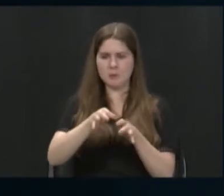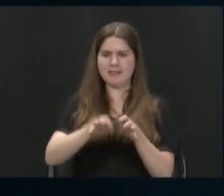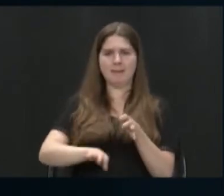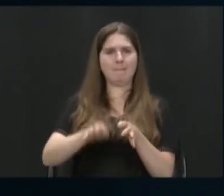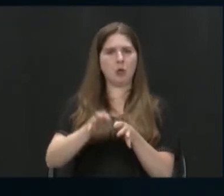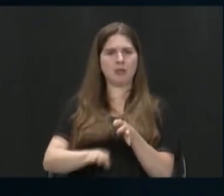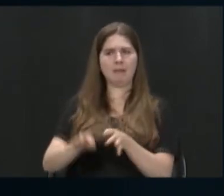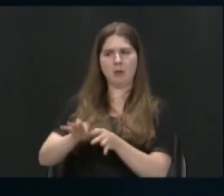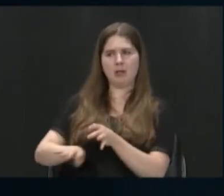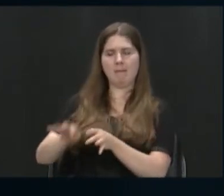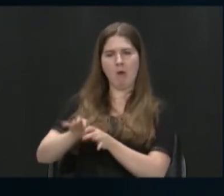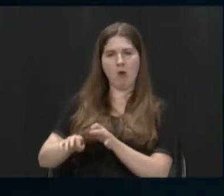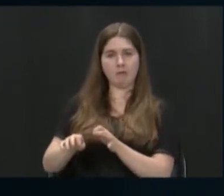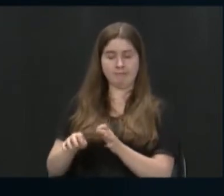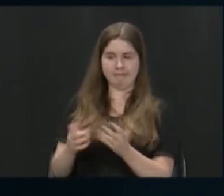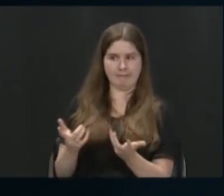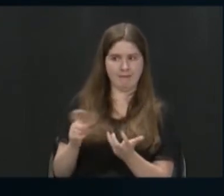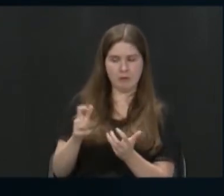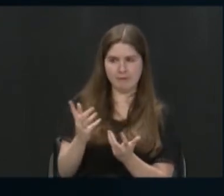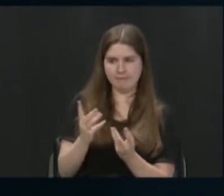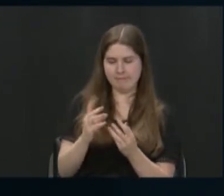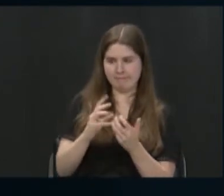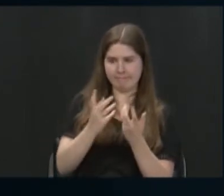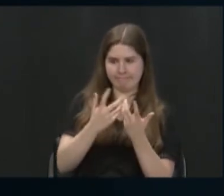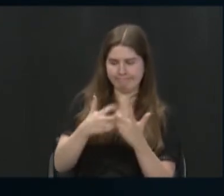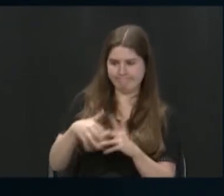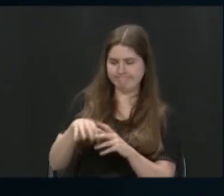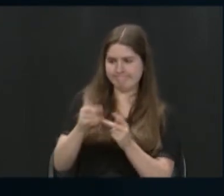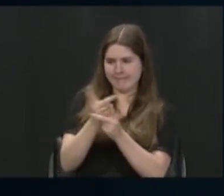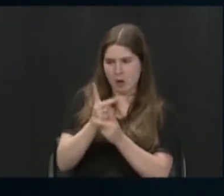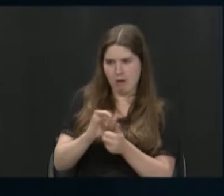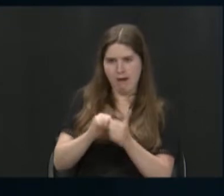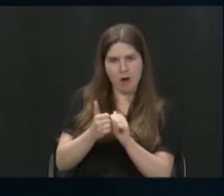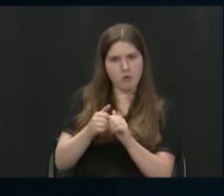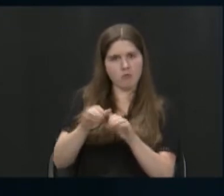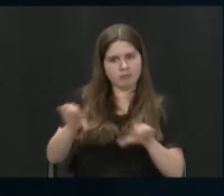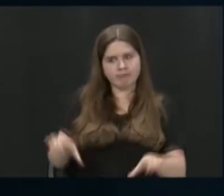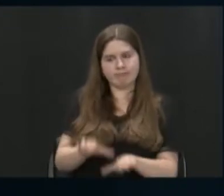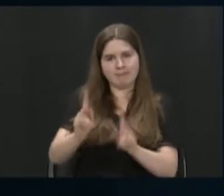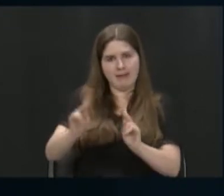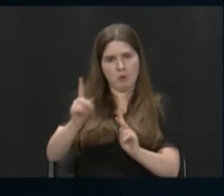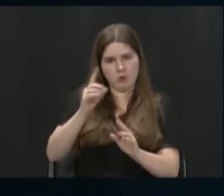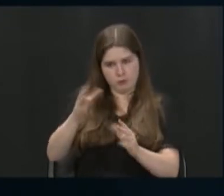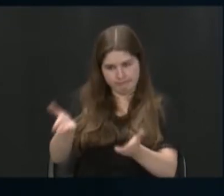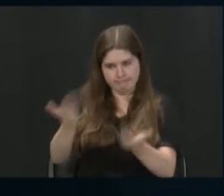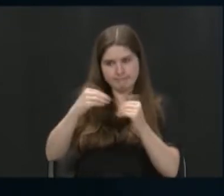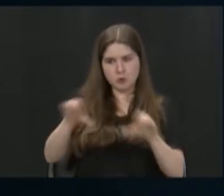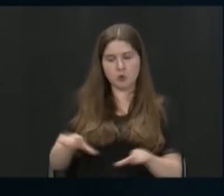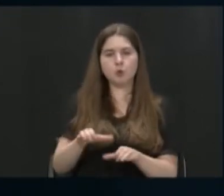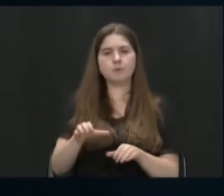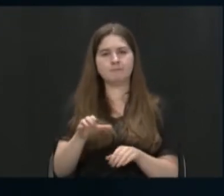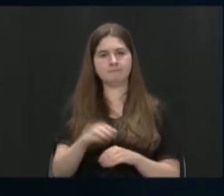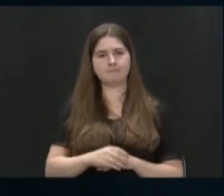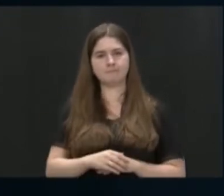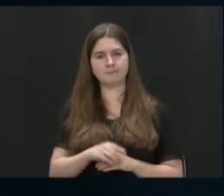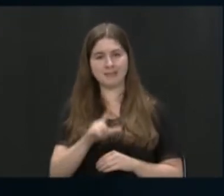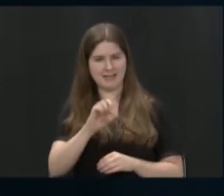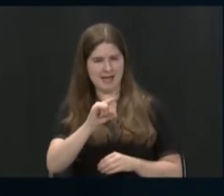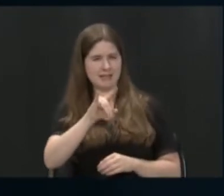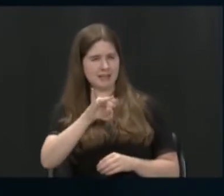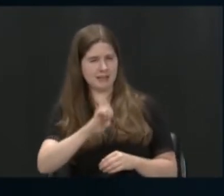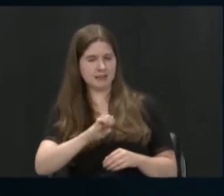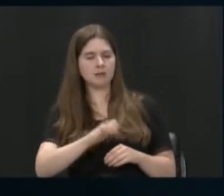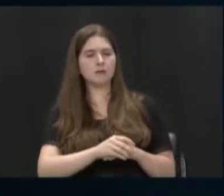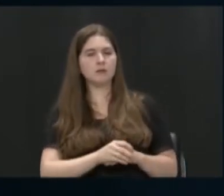things that we have to somehow find a way to ensure people understand and do consistently. There tends to be a lot of trash